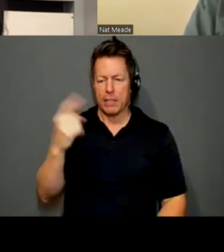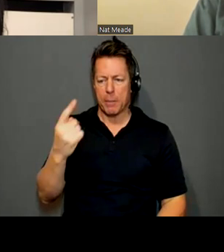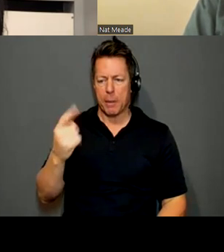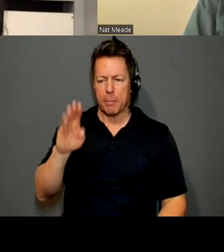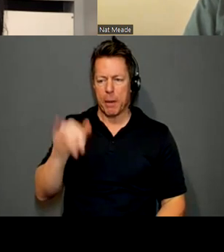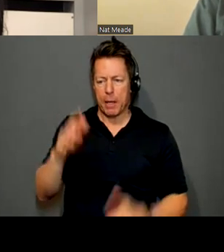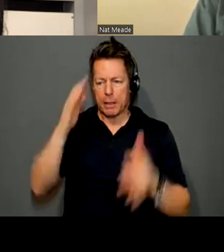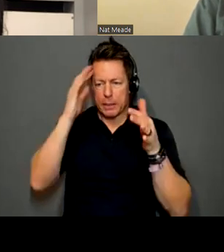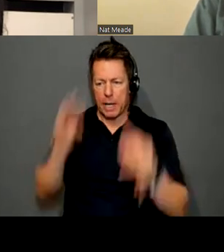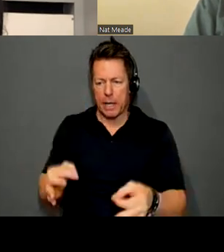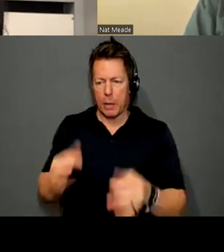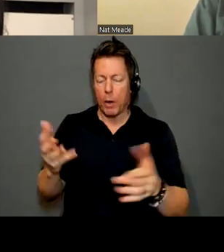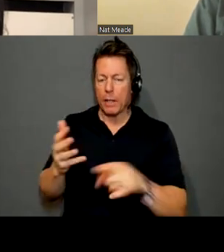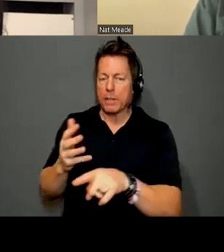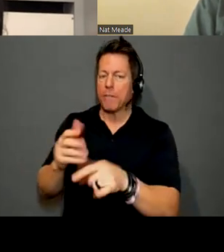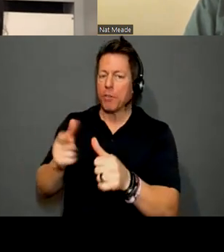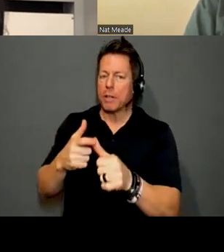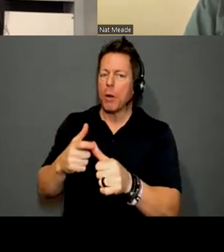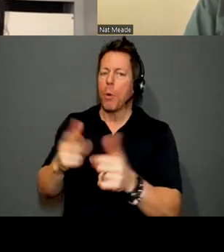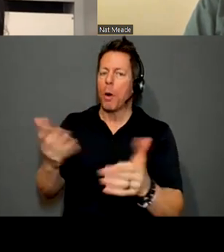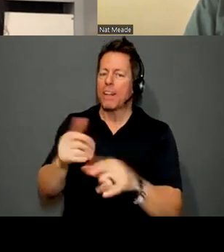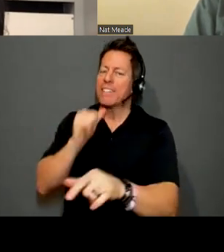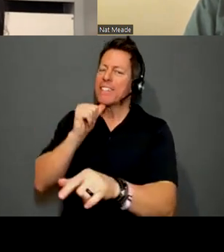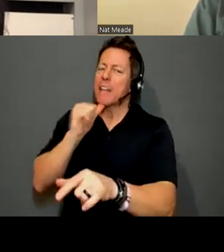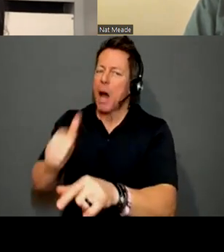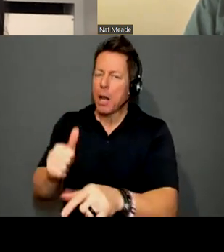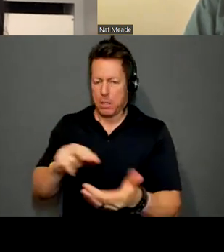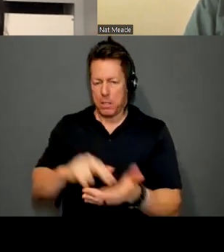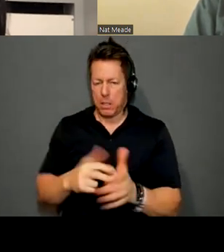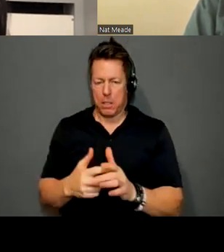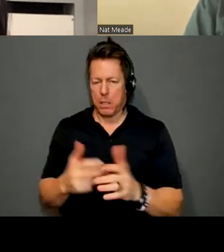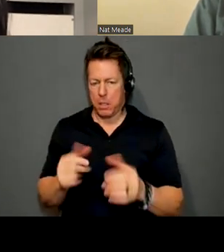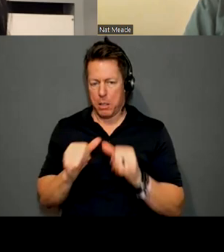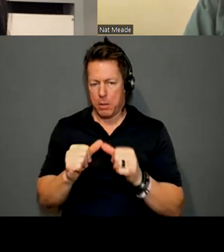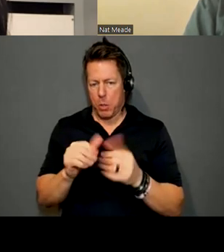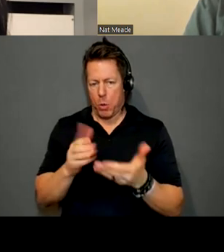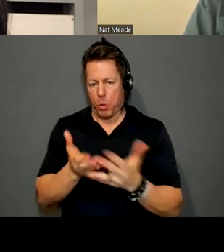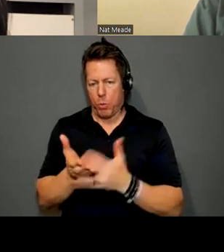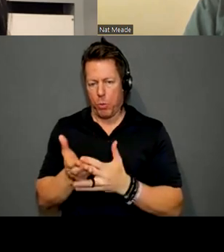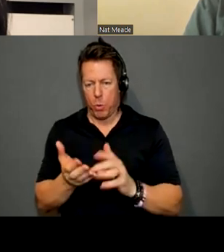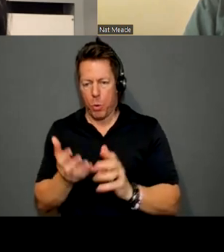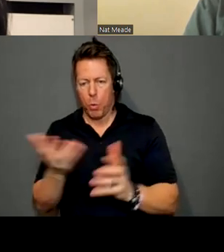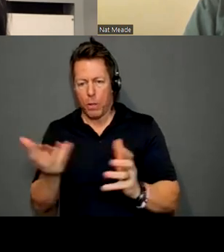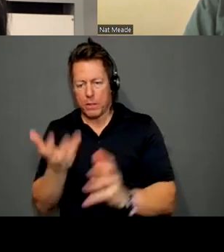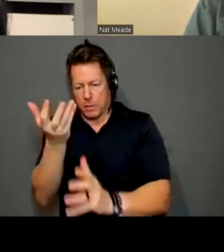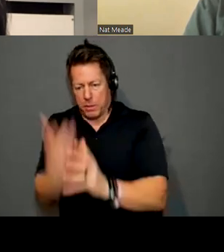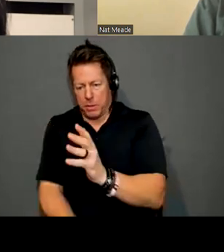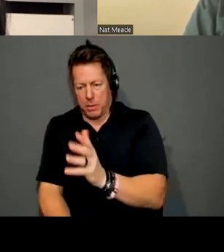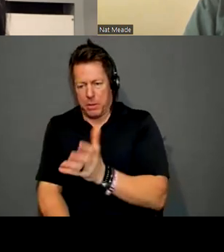what it's not. Right? It's like the persistence through the absence, kind of, or something like that.